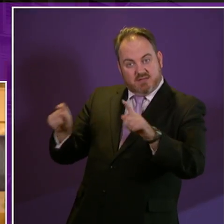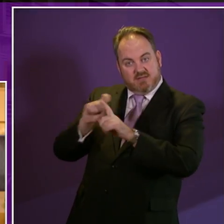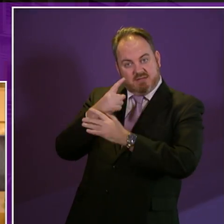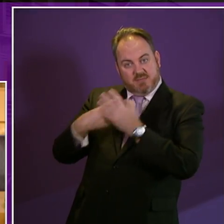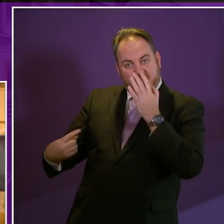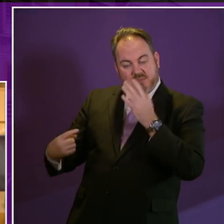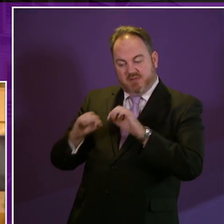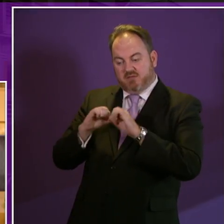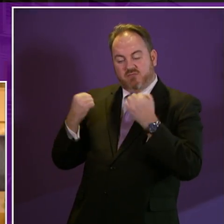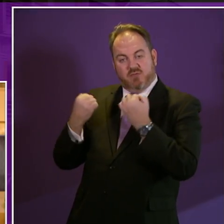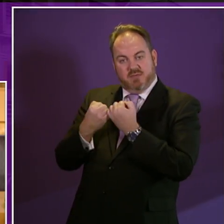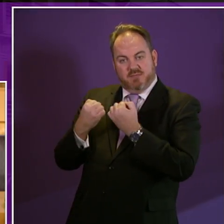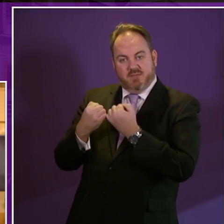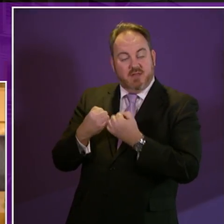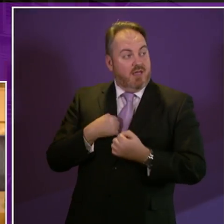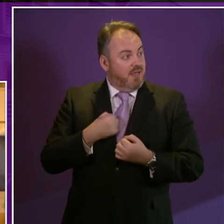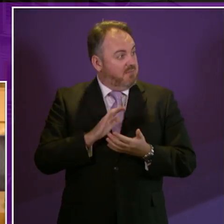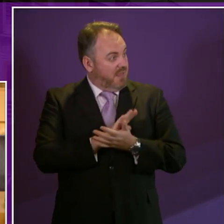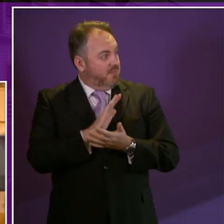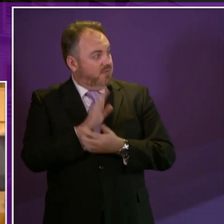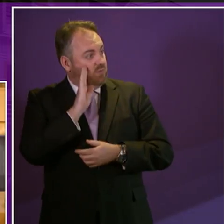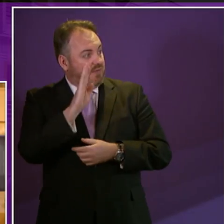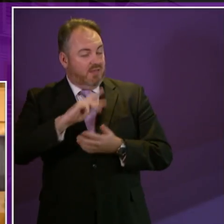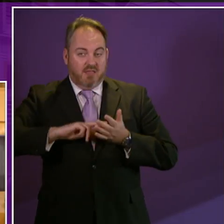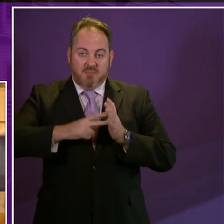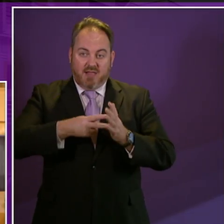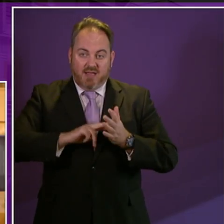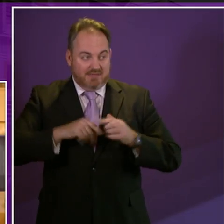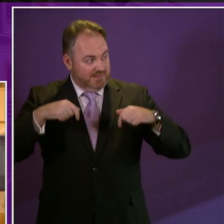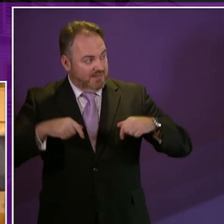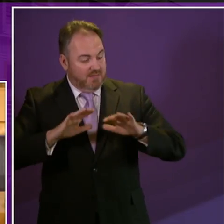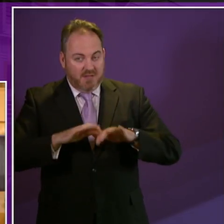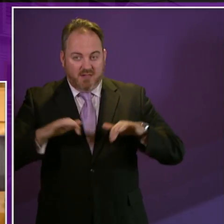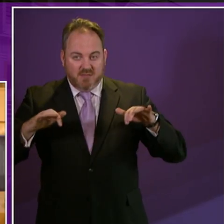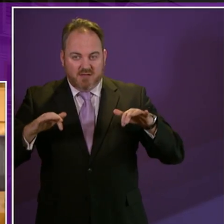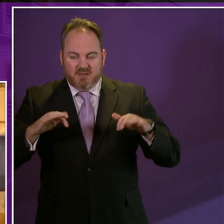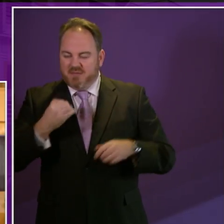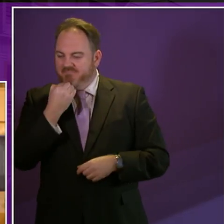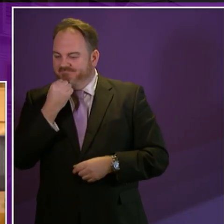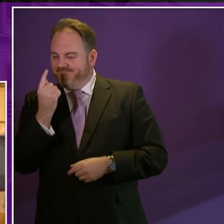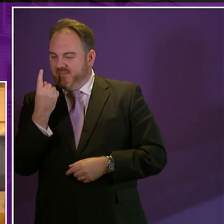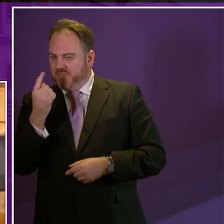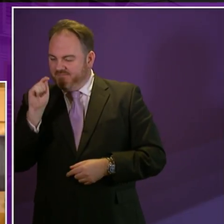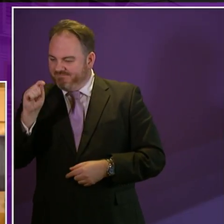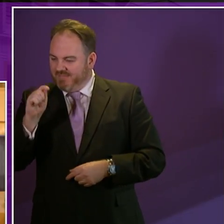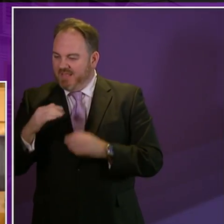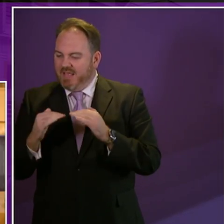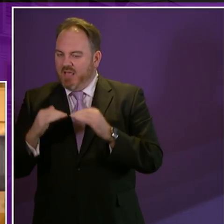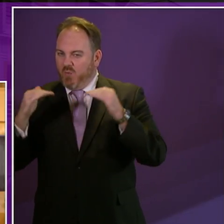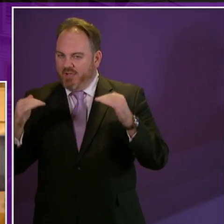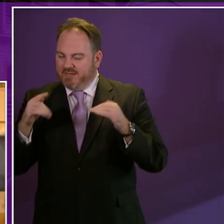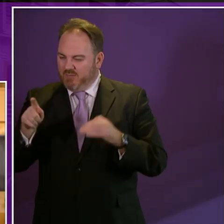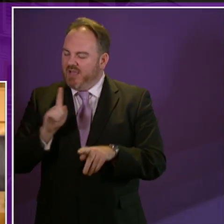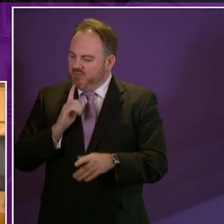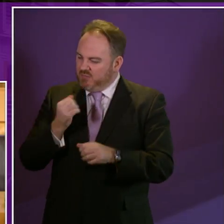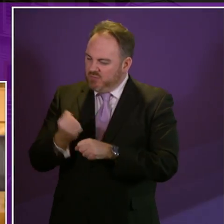delivery plan today and in my opinion it is the area of equality in which we have the most to do